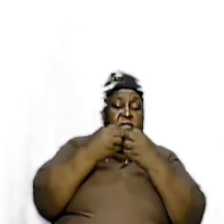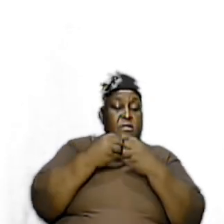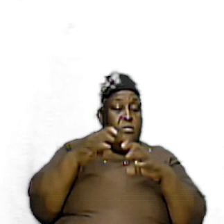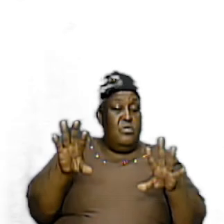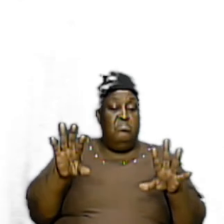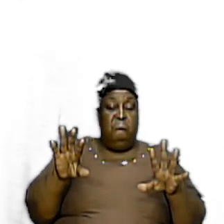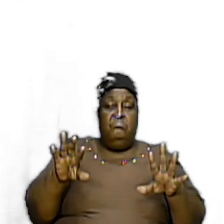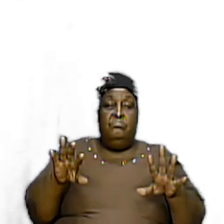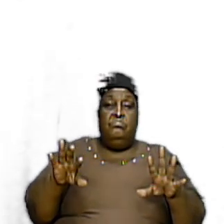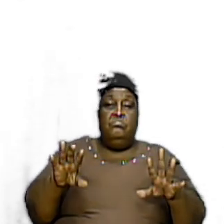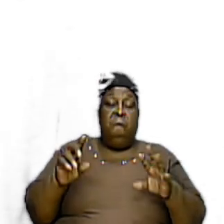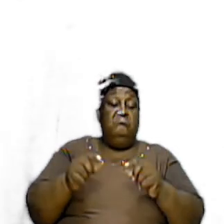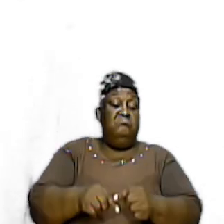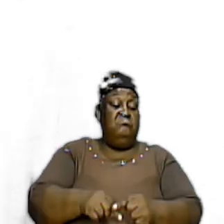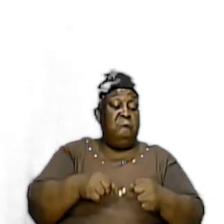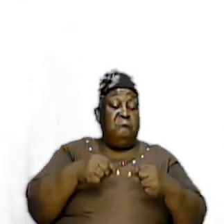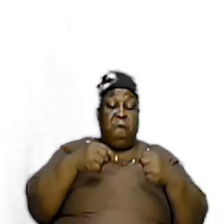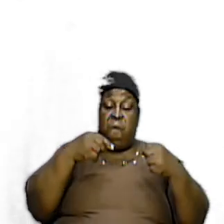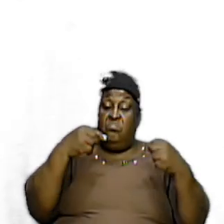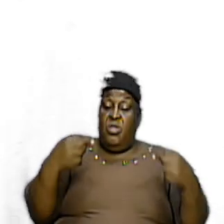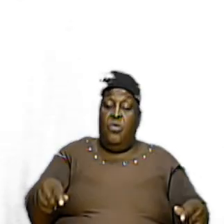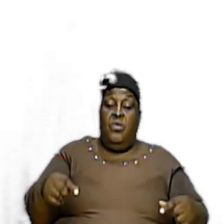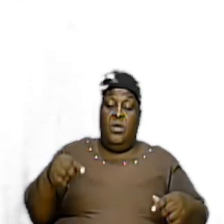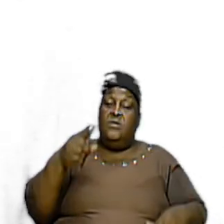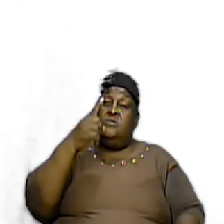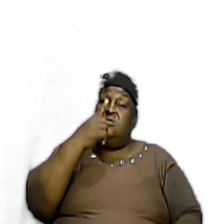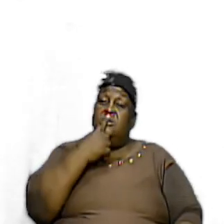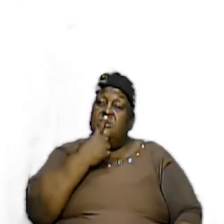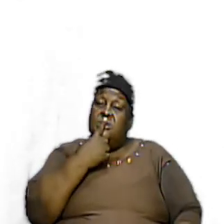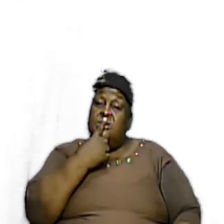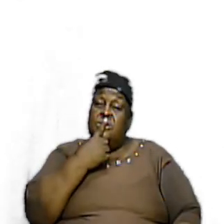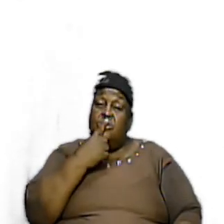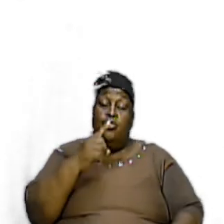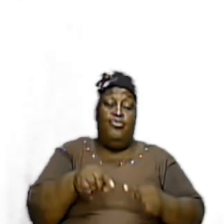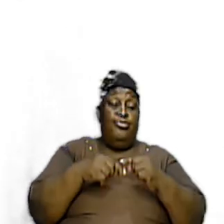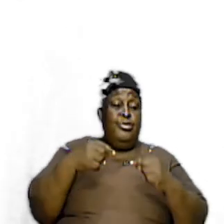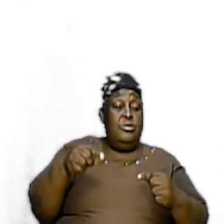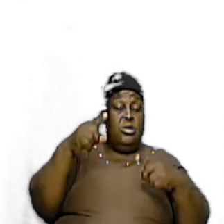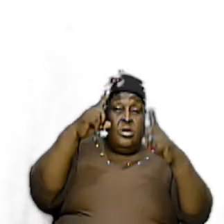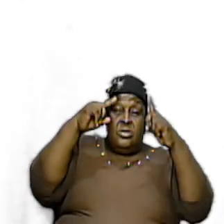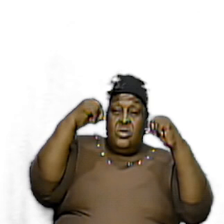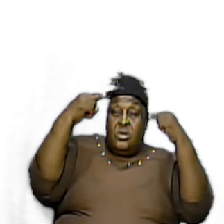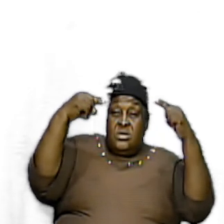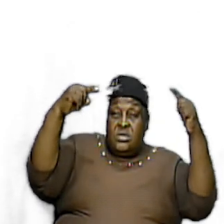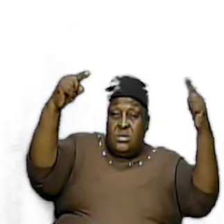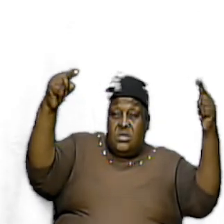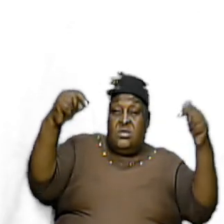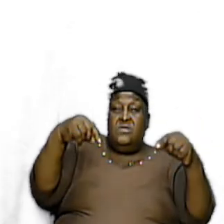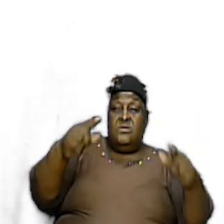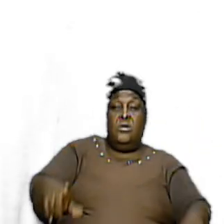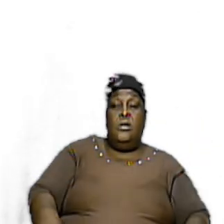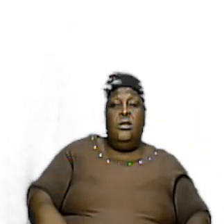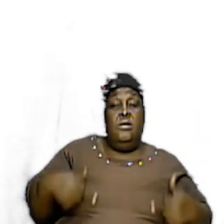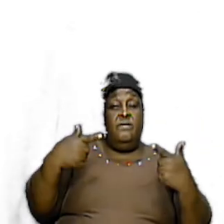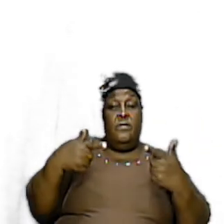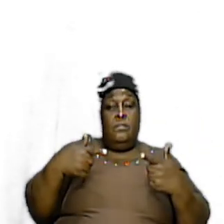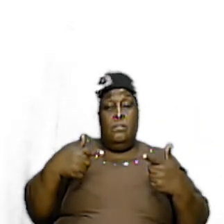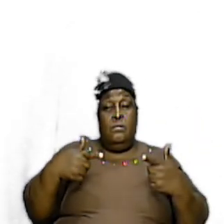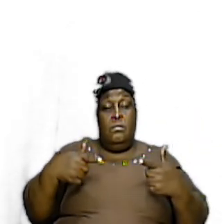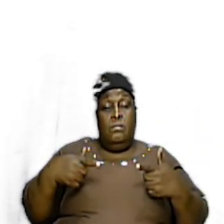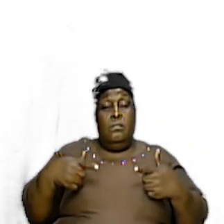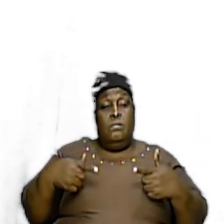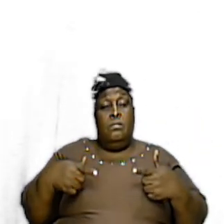There Is A Great Secret To Successful Christian Living Brethren Great Secret The Secret Is